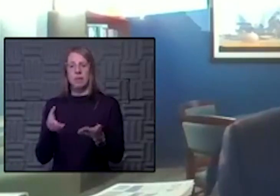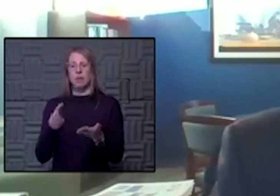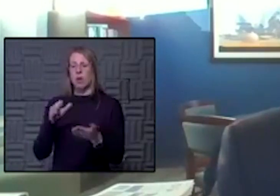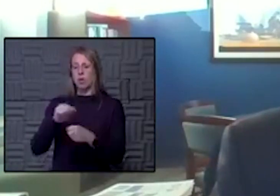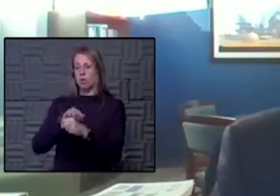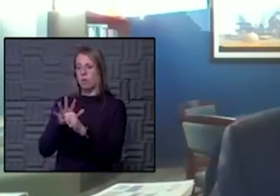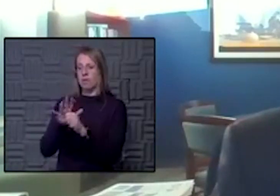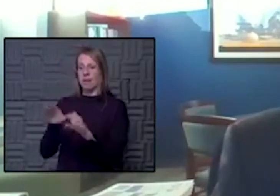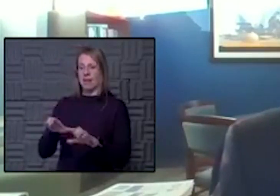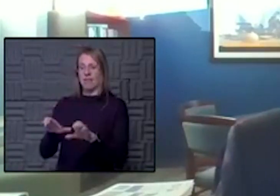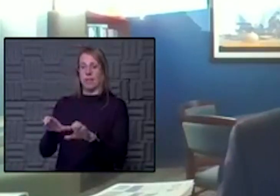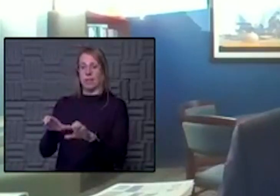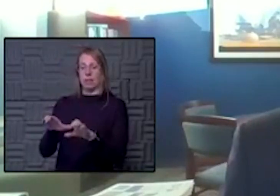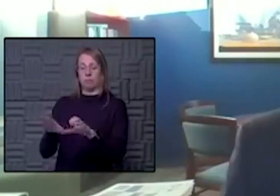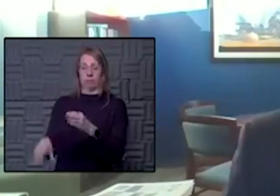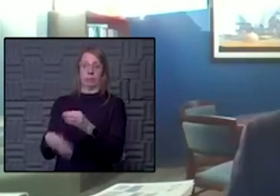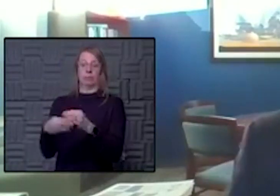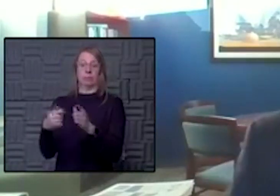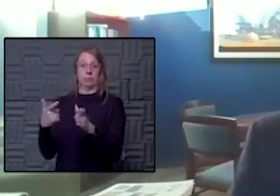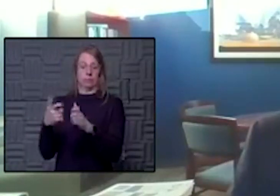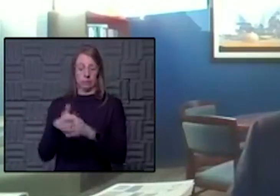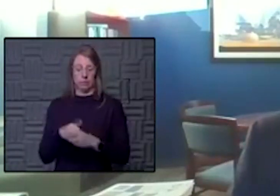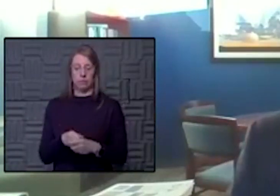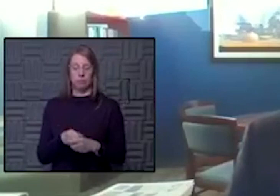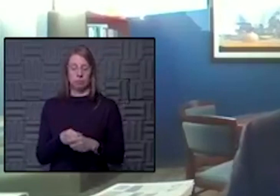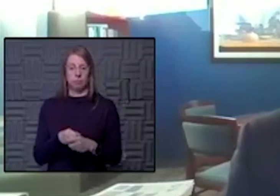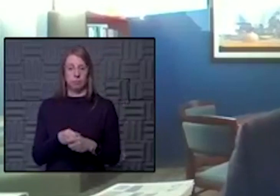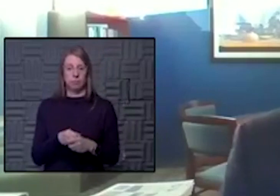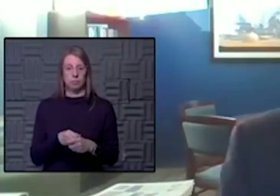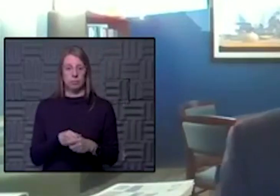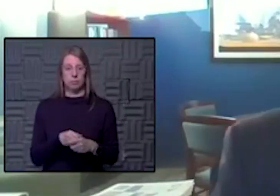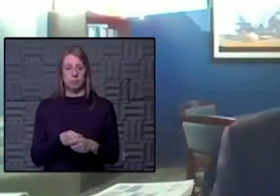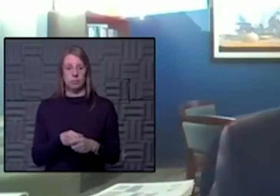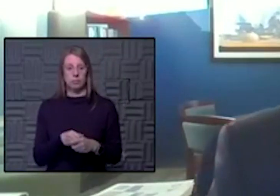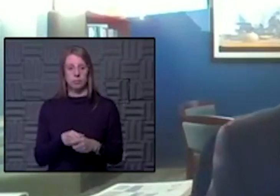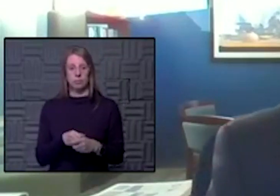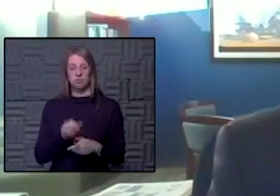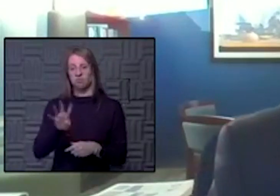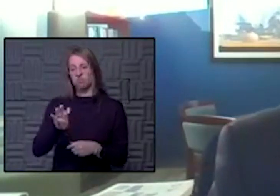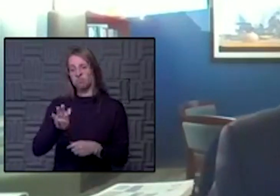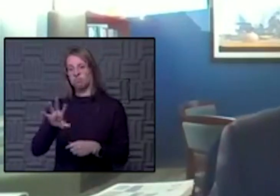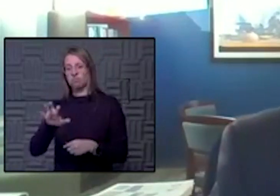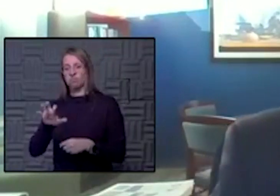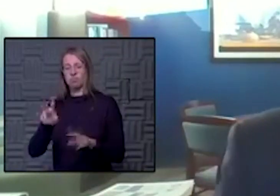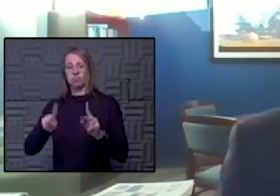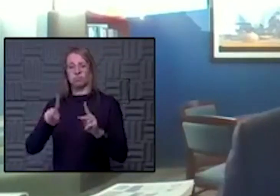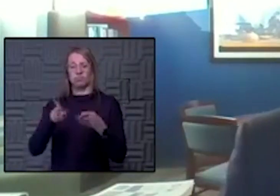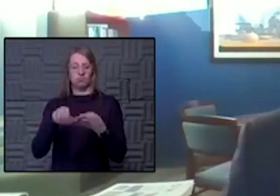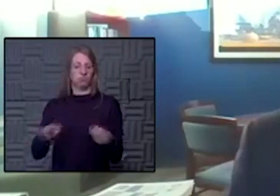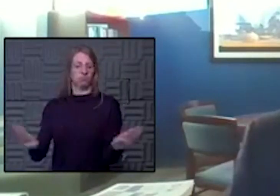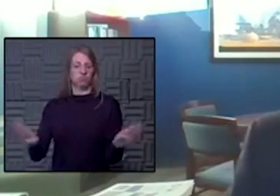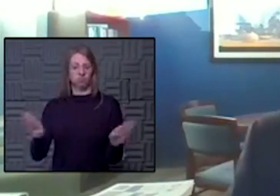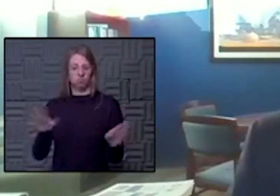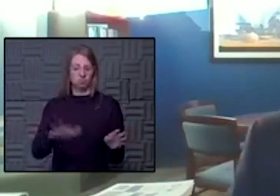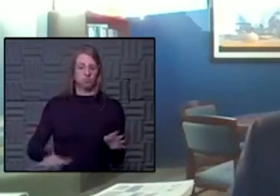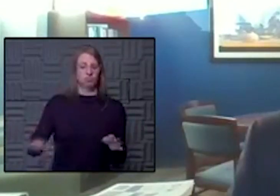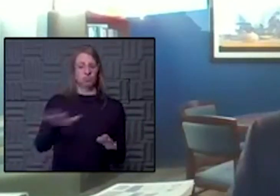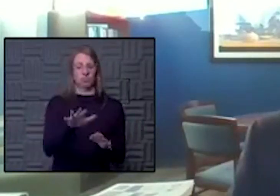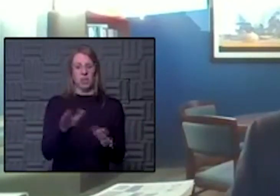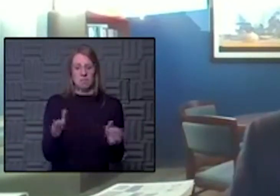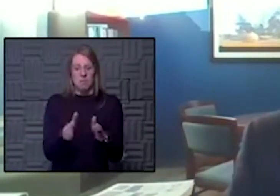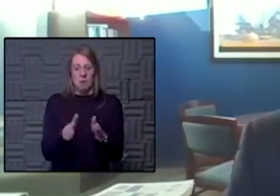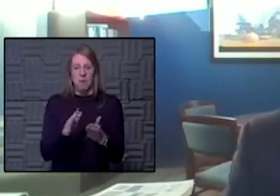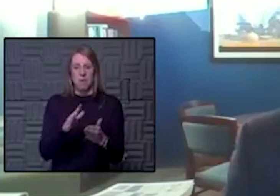and had quite active participation of four to 500 folks from across the many of our smaller hospitals